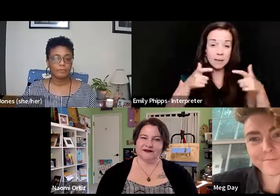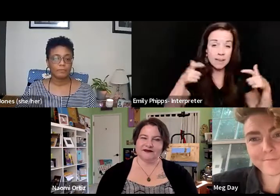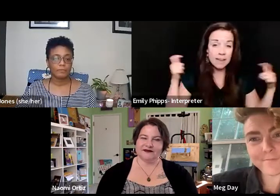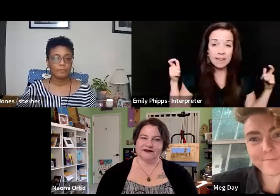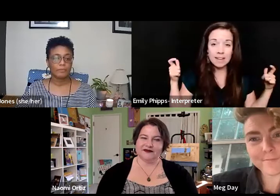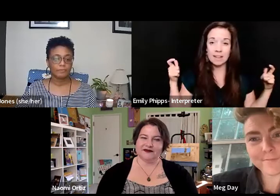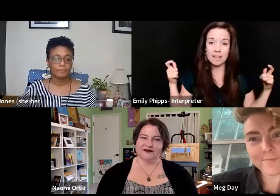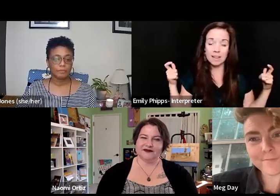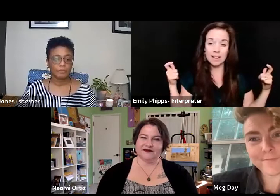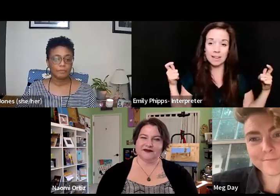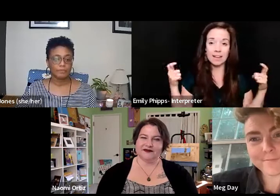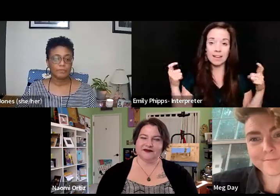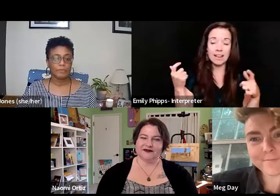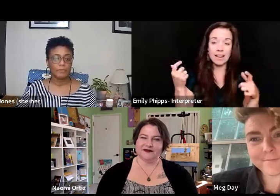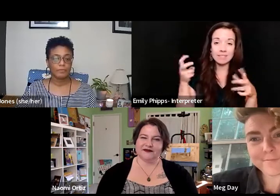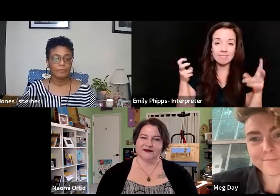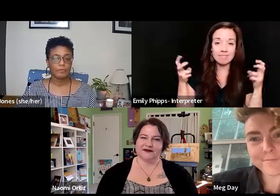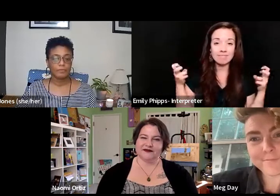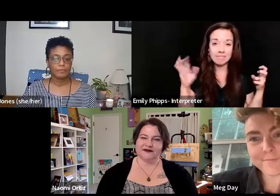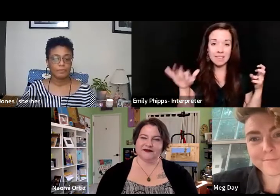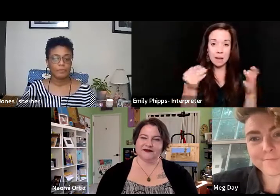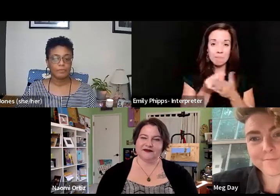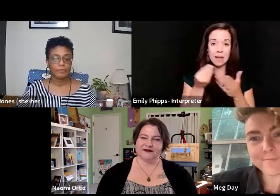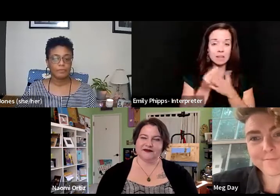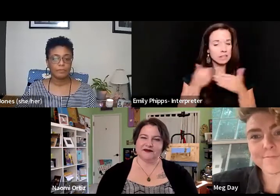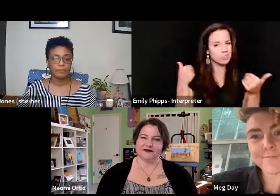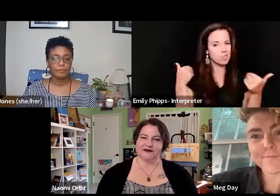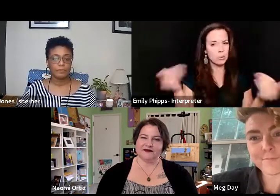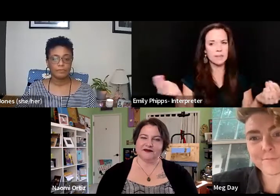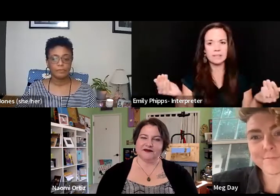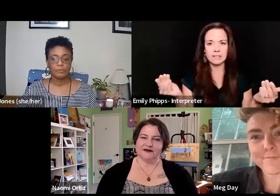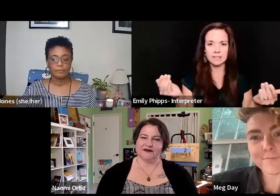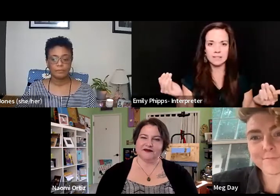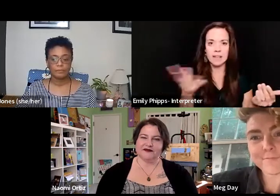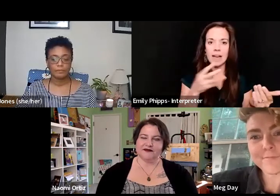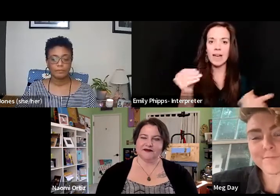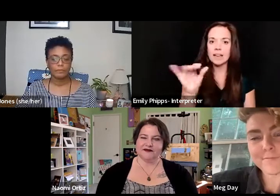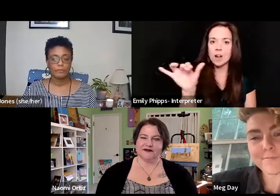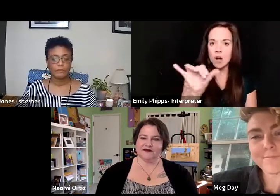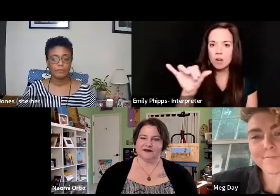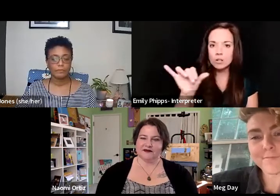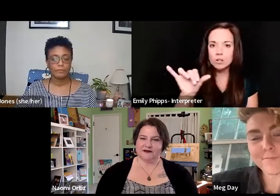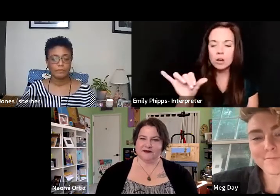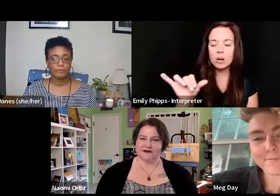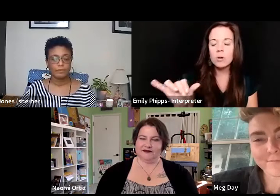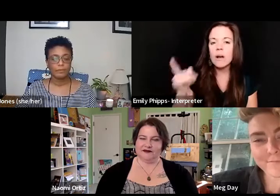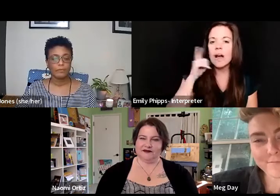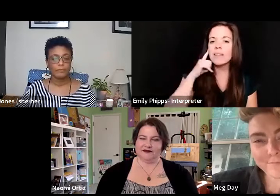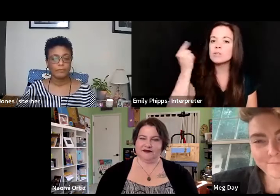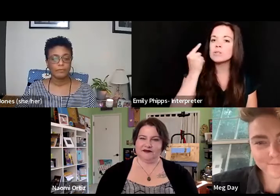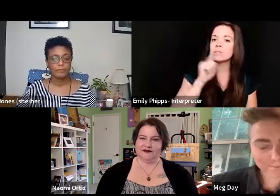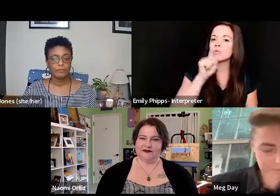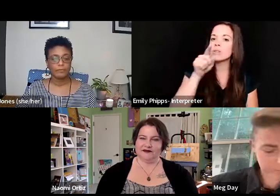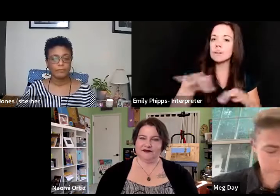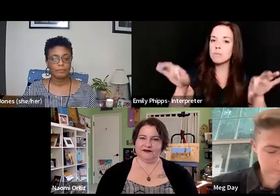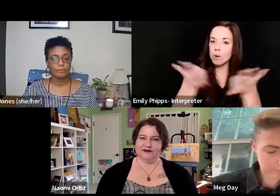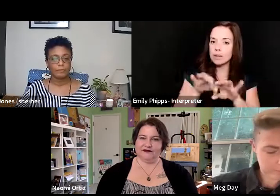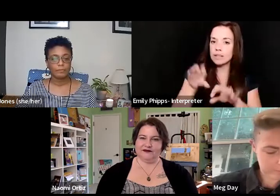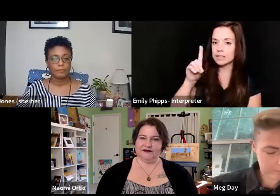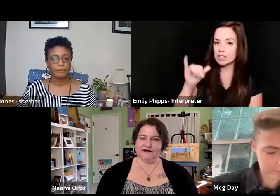and we can expropriate that money and do something huge, do it. And also, I think there's something really important that DJ